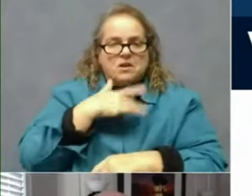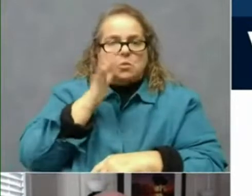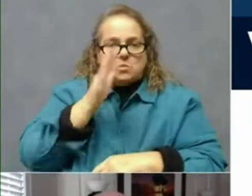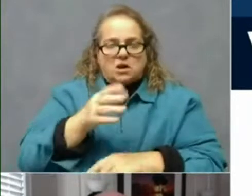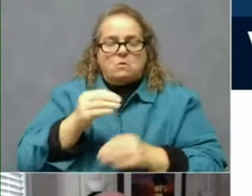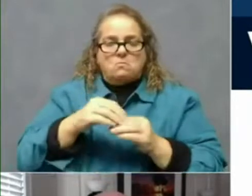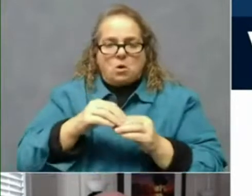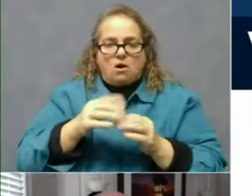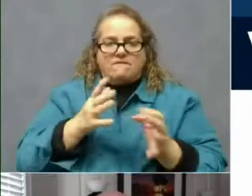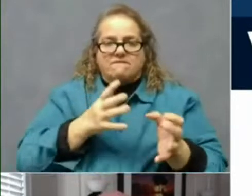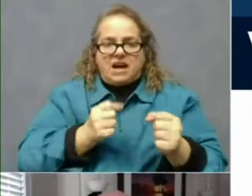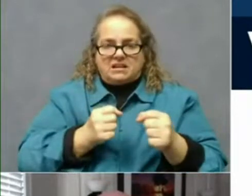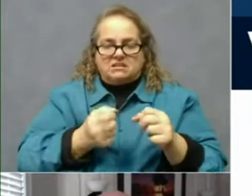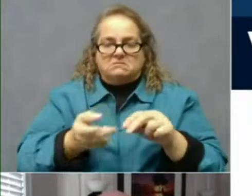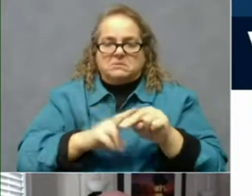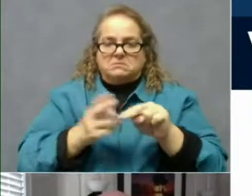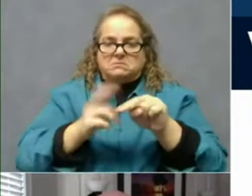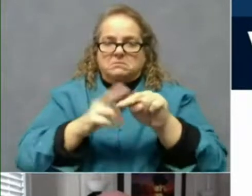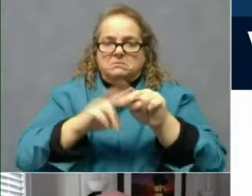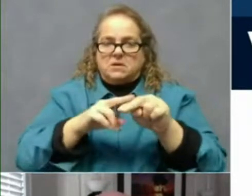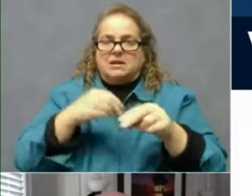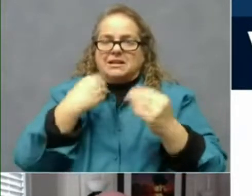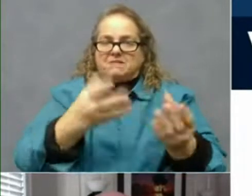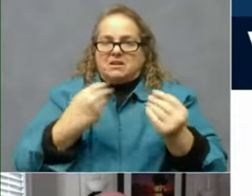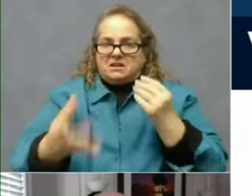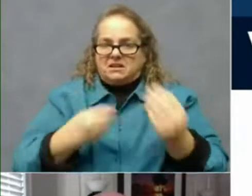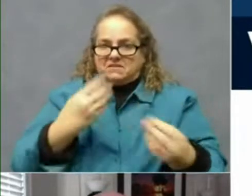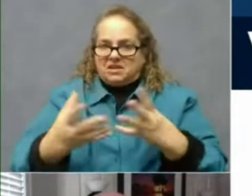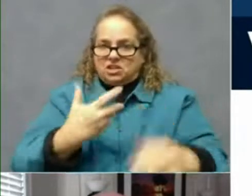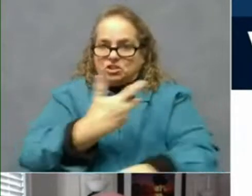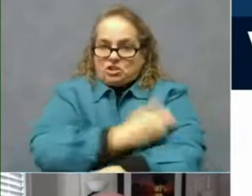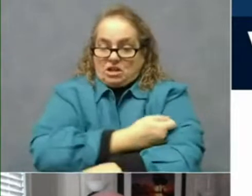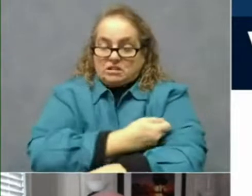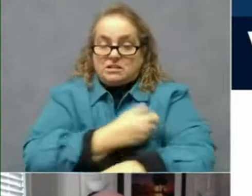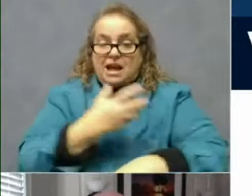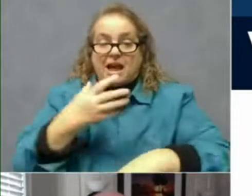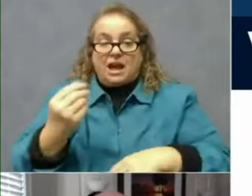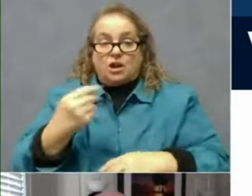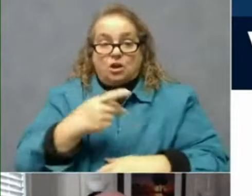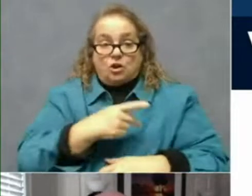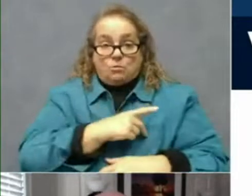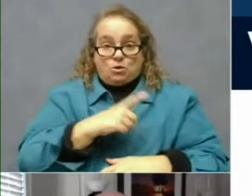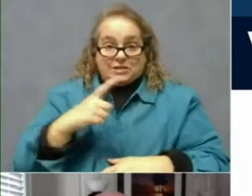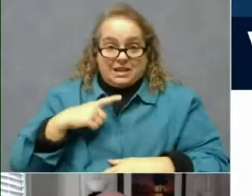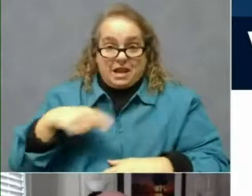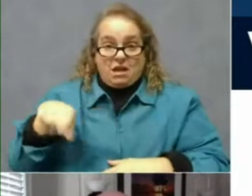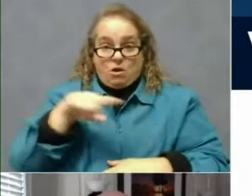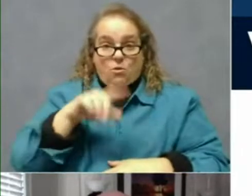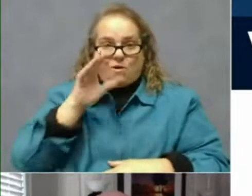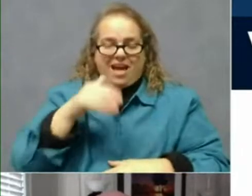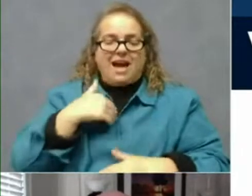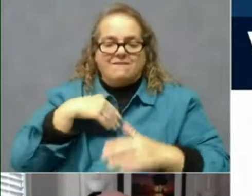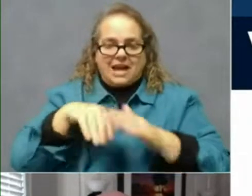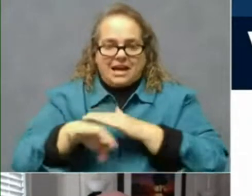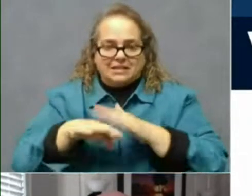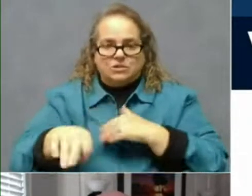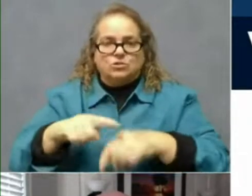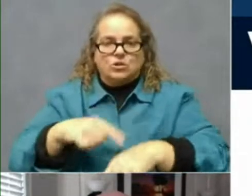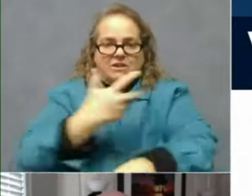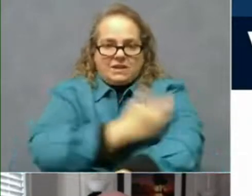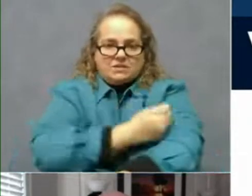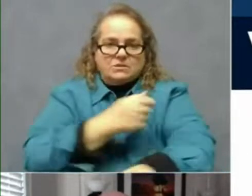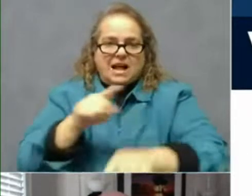the vast majority of healthcare personnel, in our very generous description of it, will have access to the vaccine as the month of January